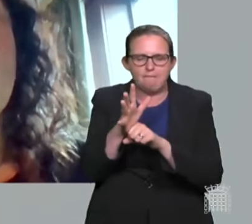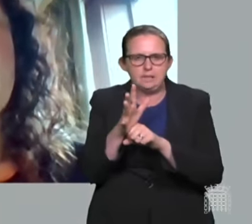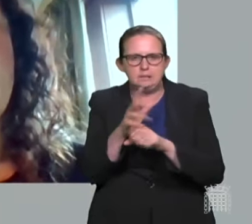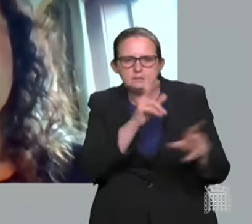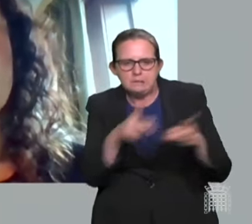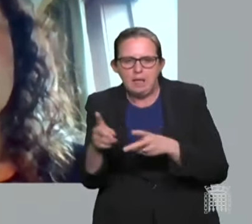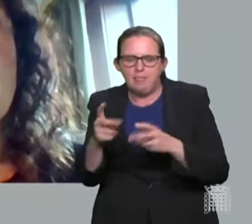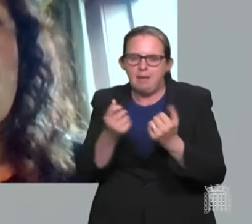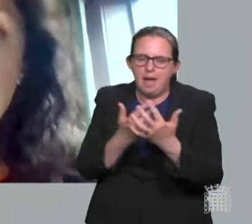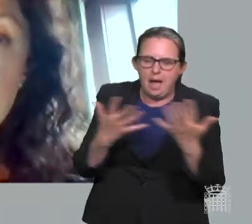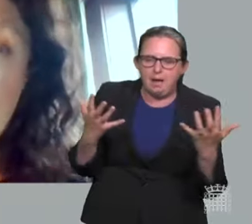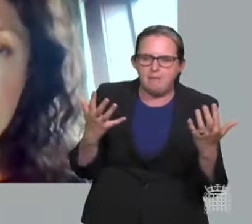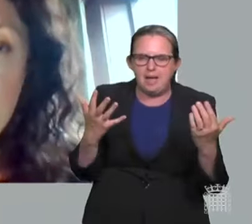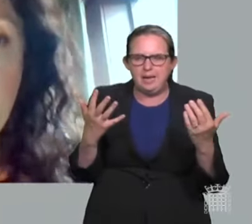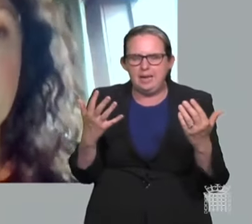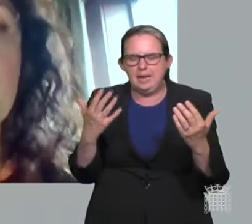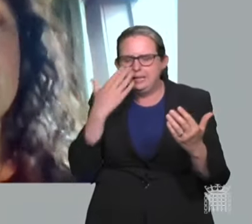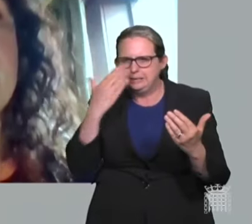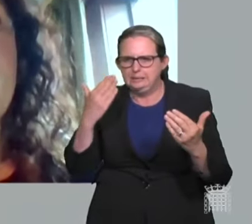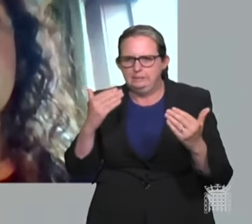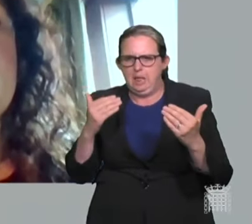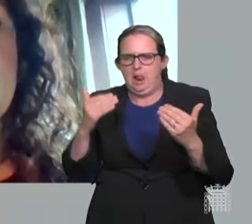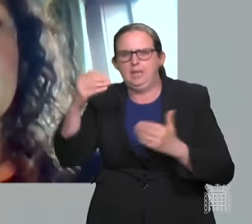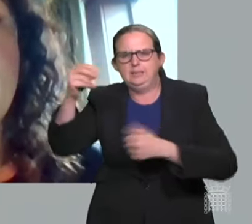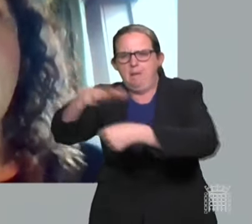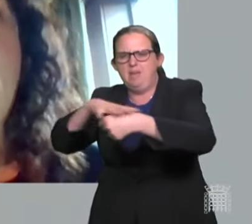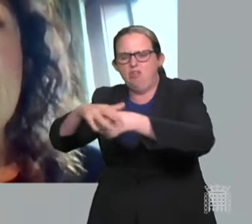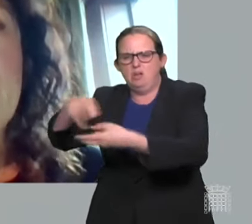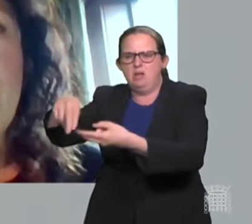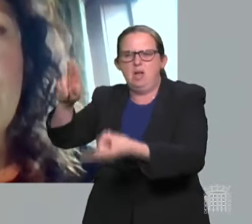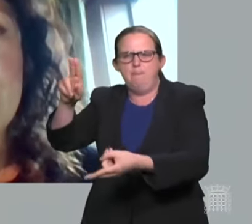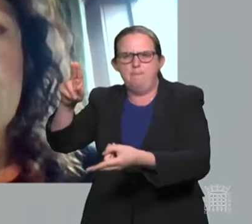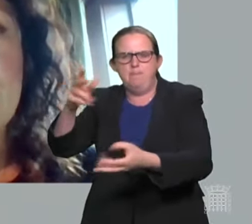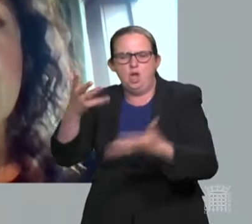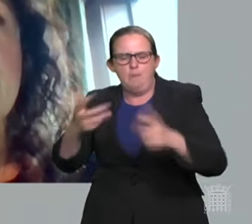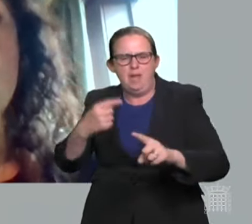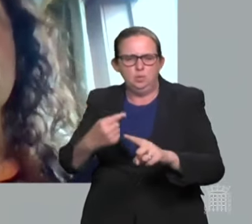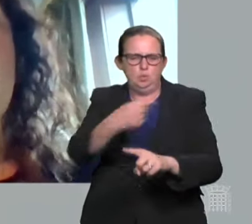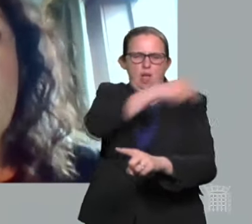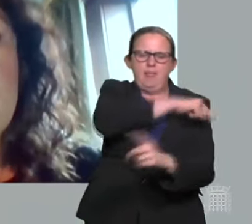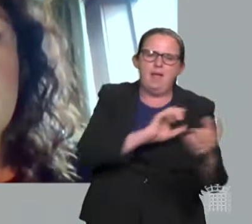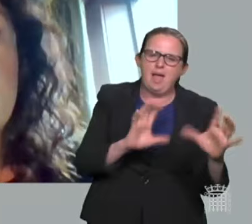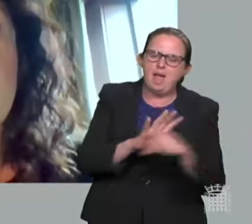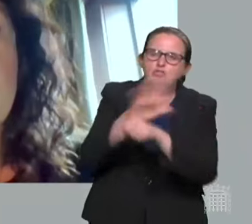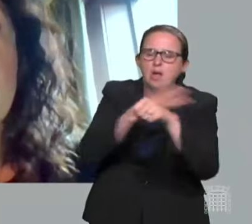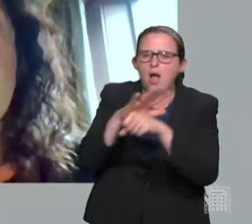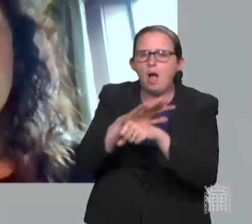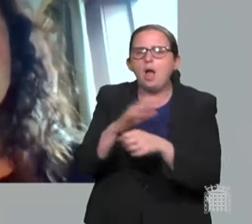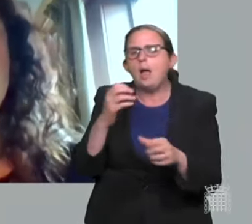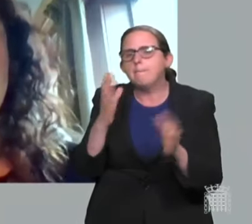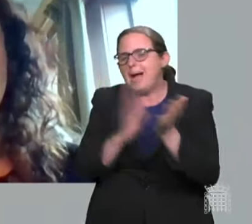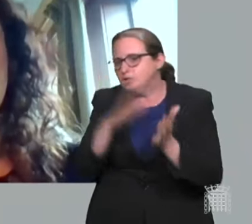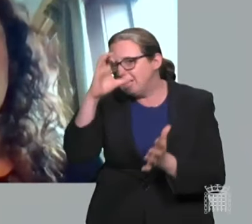he quantified this and showed that Greater Manchester had a 25% higher COVID death toll because of these structural